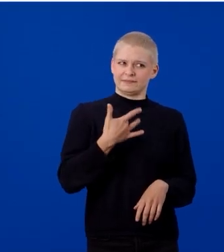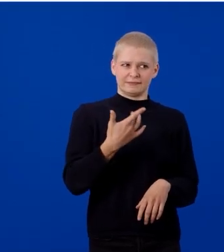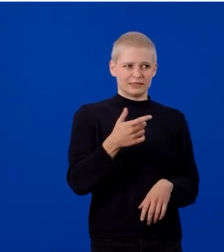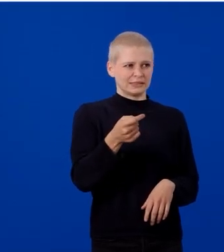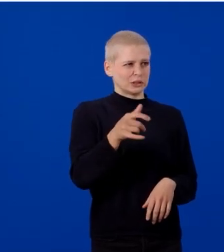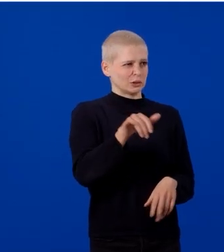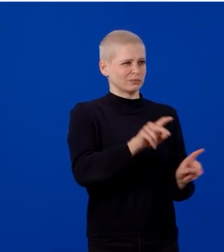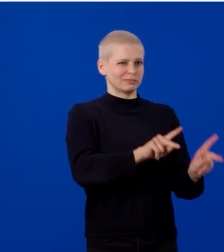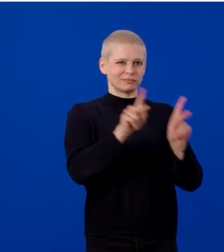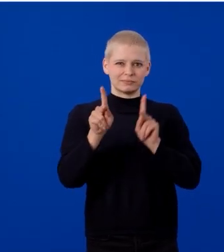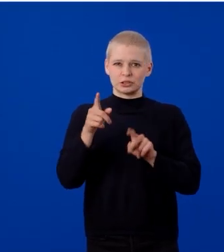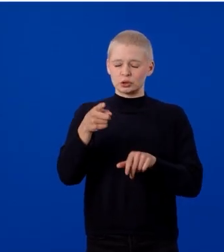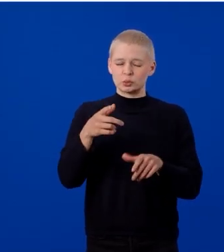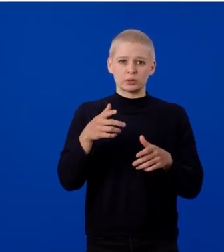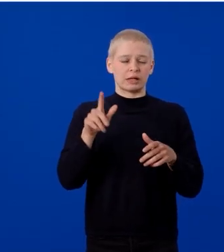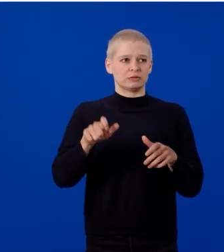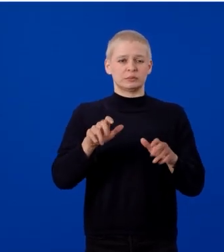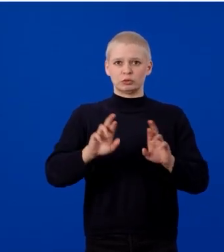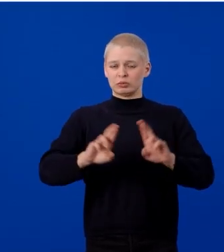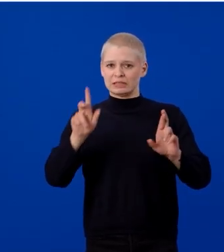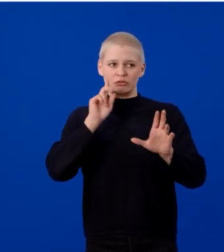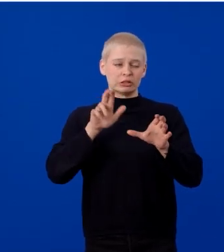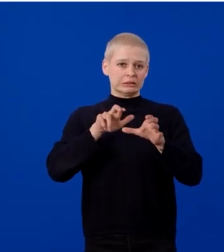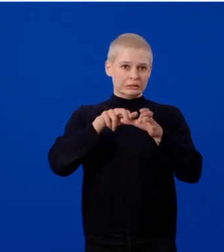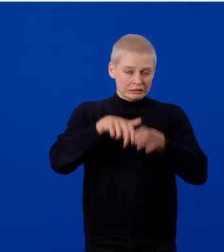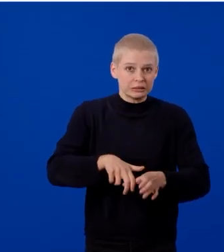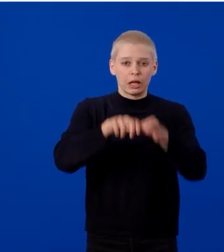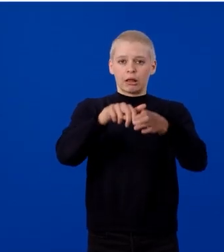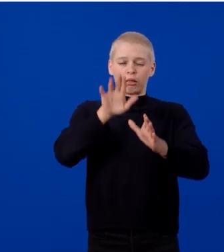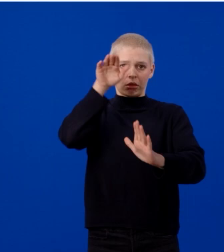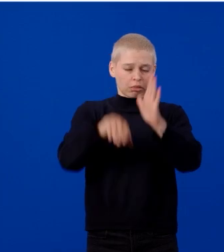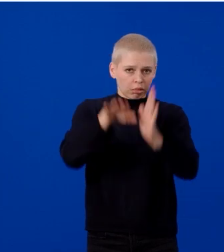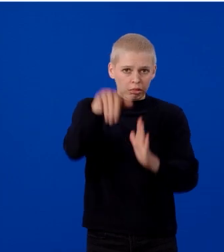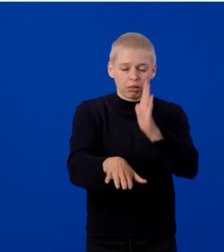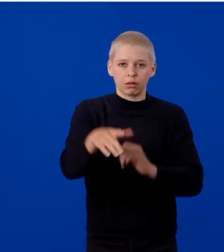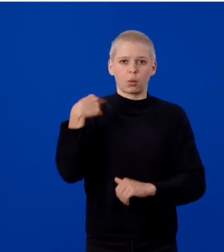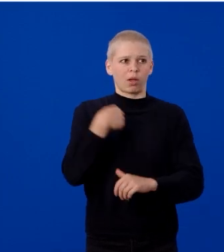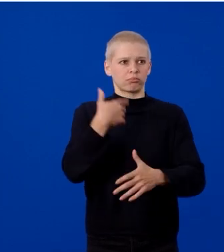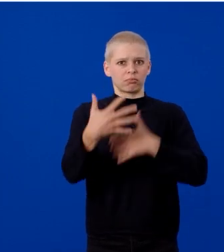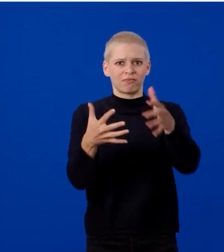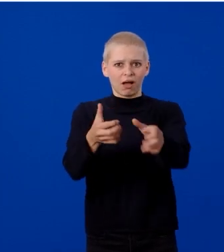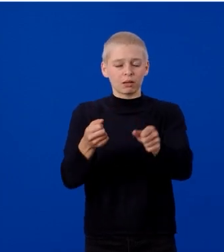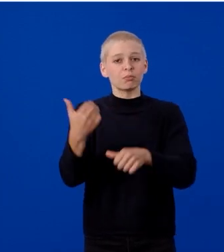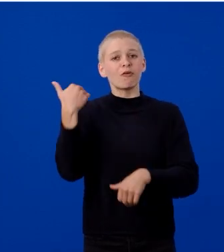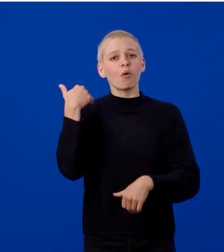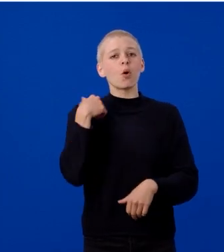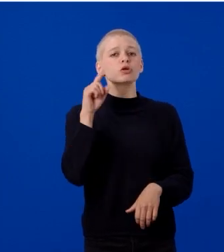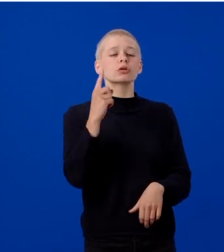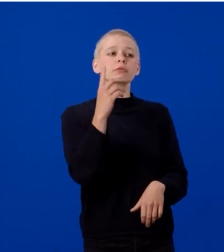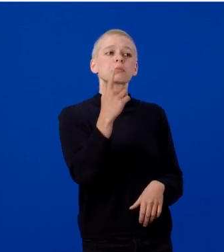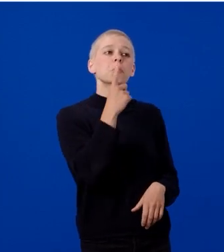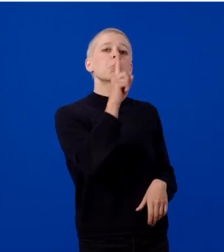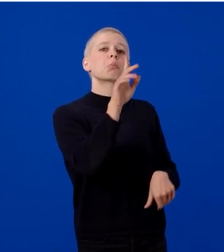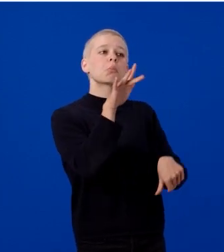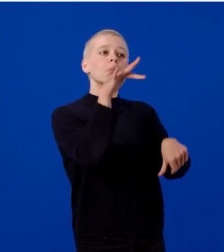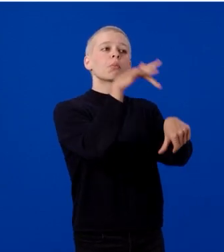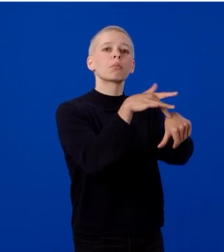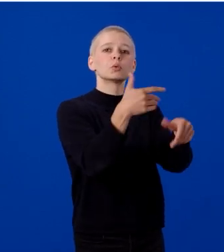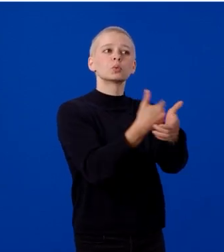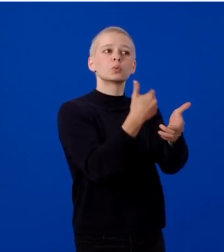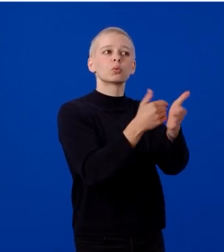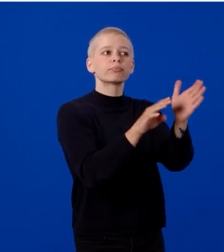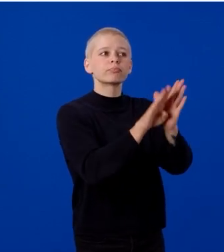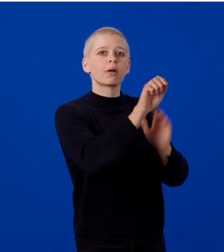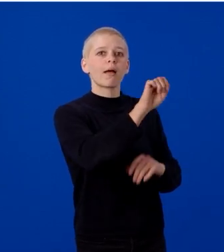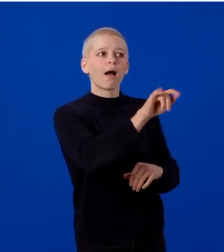strapping in for a thrill ride. We have moved fast. What started as dipping our toes into emerging AI tools